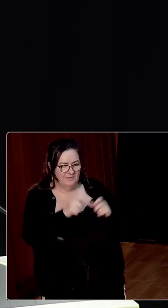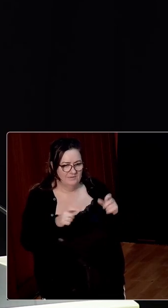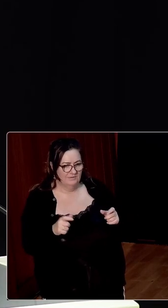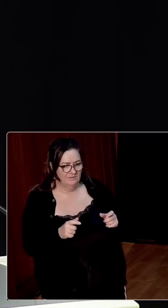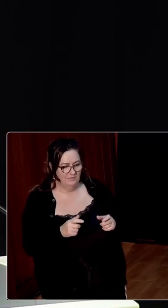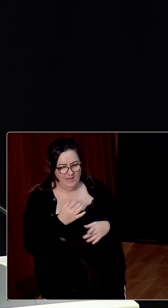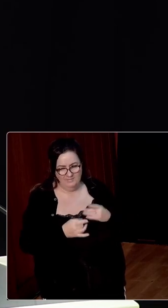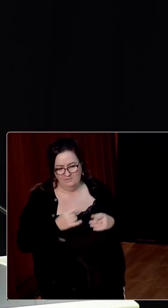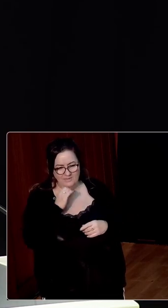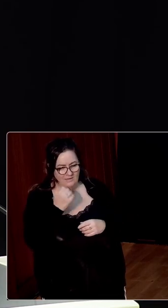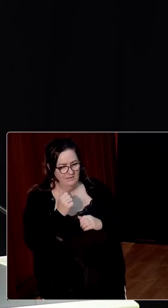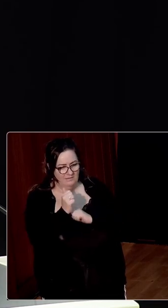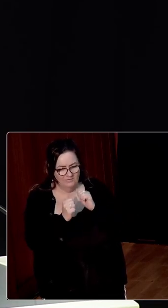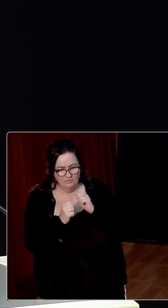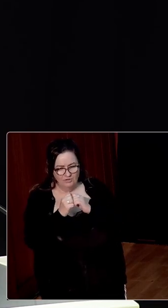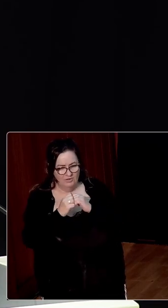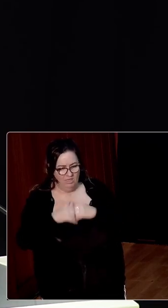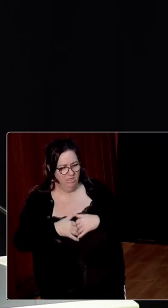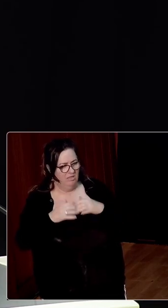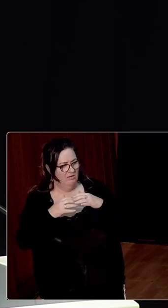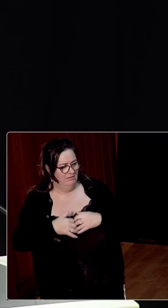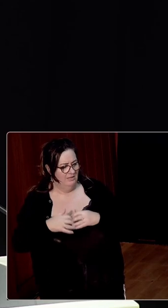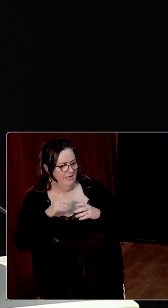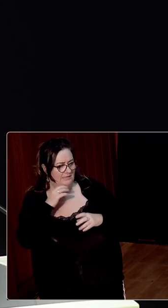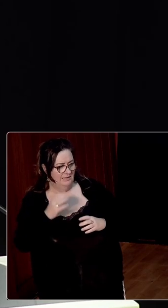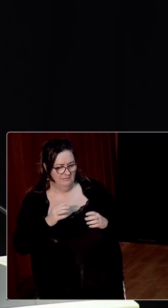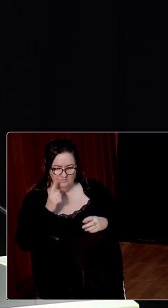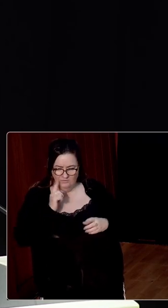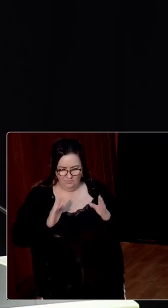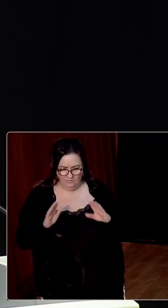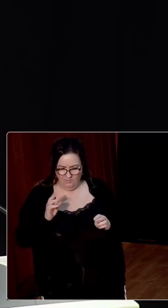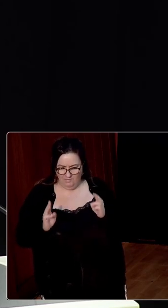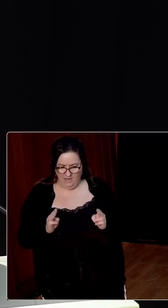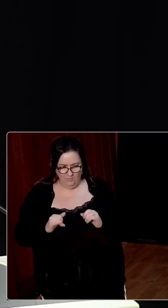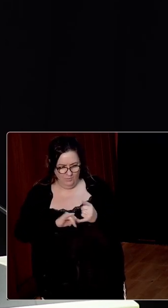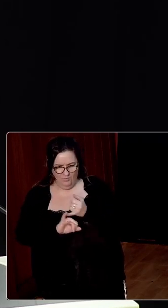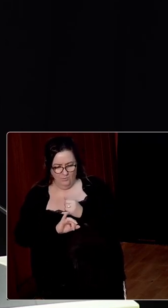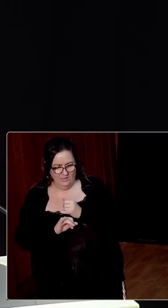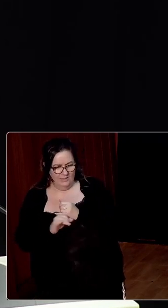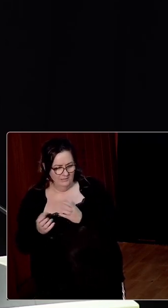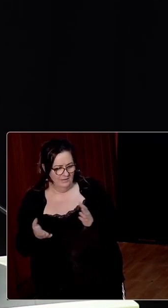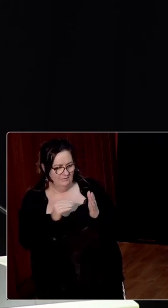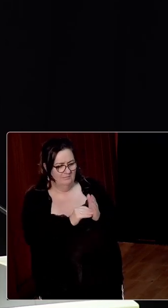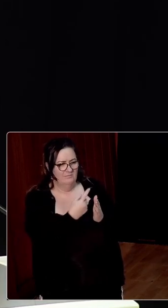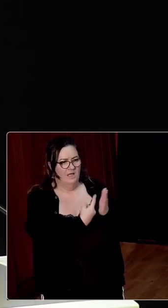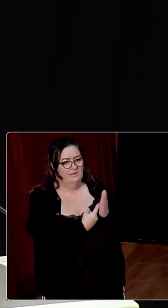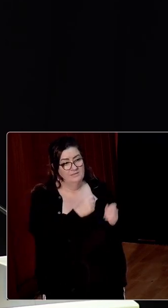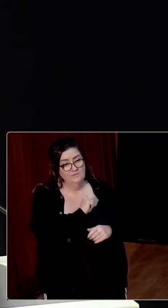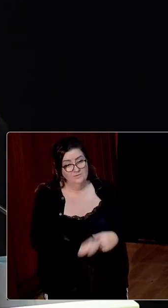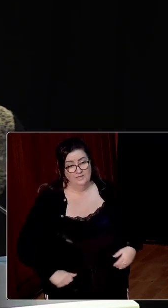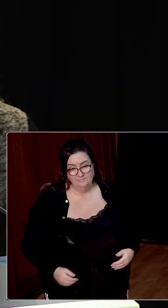people effaced by structural inequality, and elucidates the power structures that continue to inform Ireland today. Thank you.